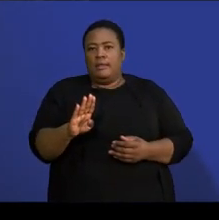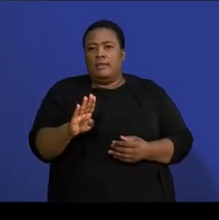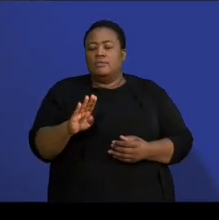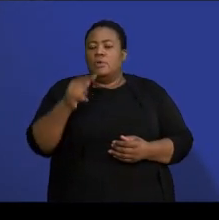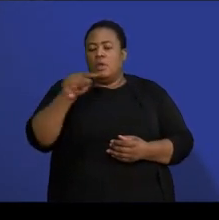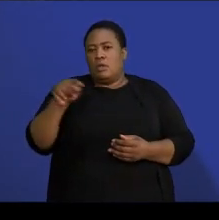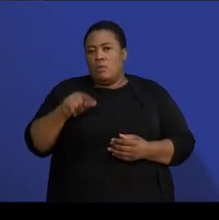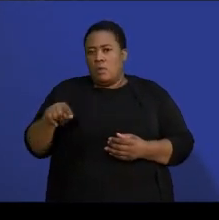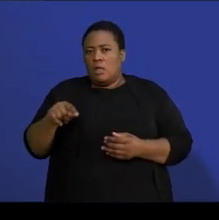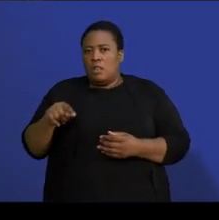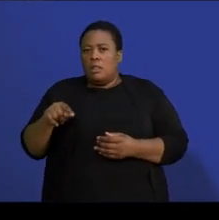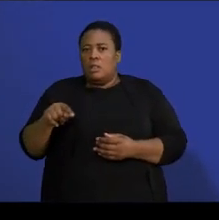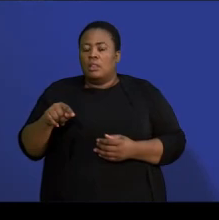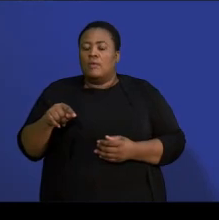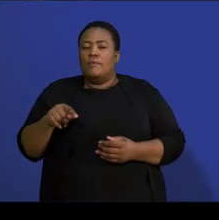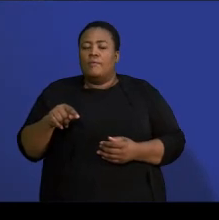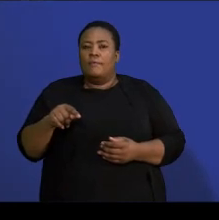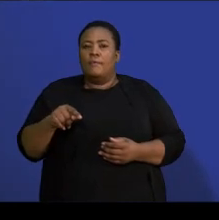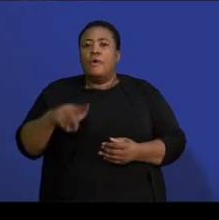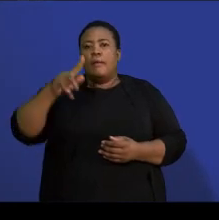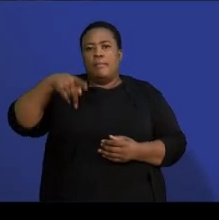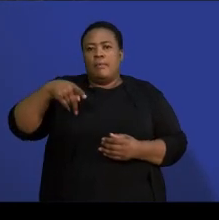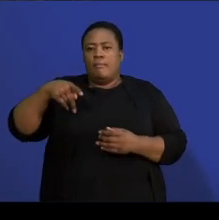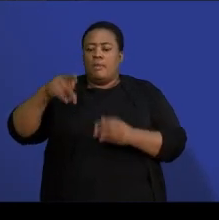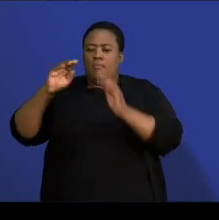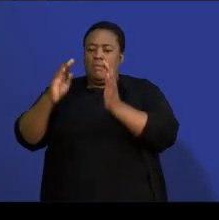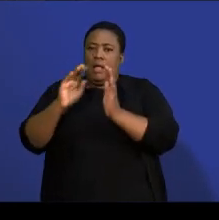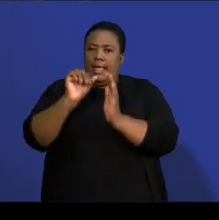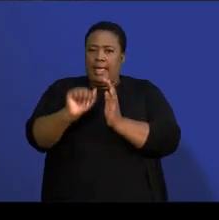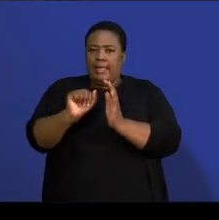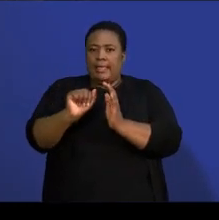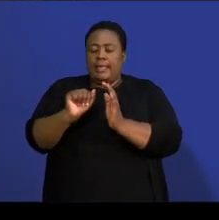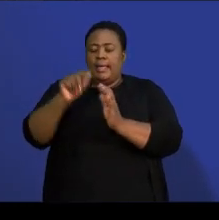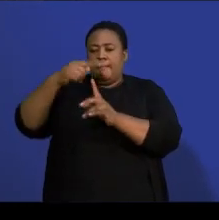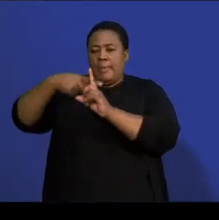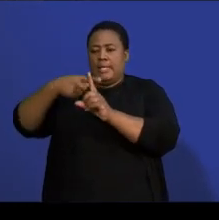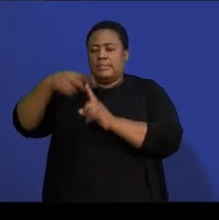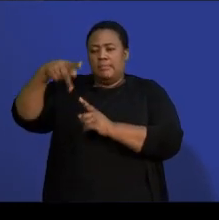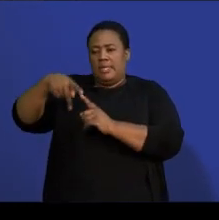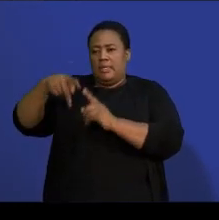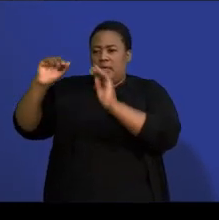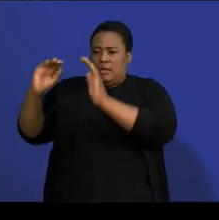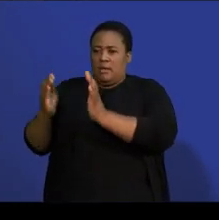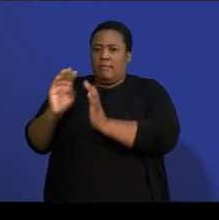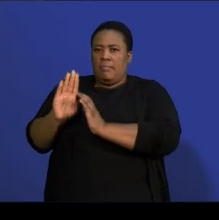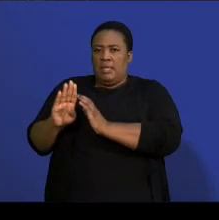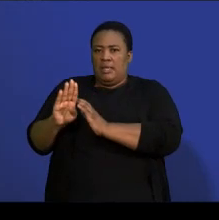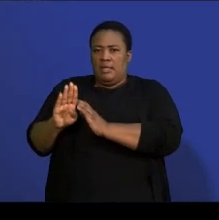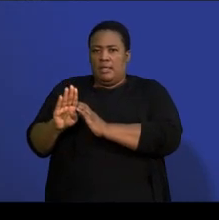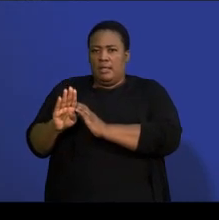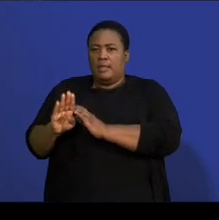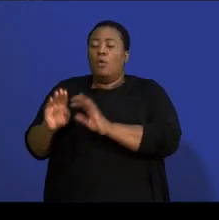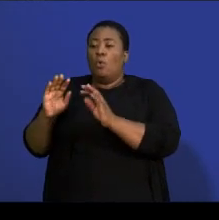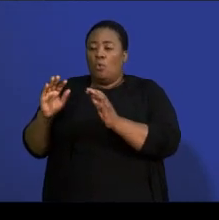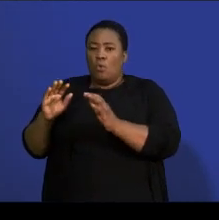probability of B minus the probability of A and B, right?